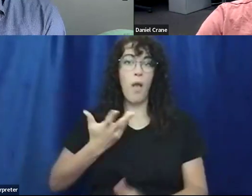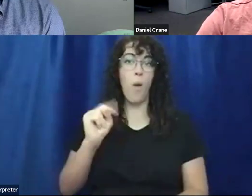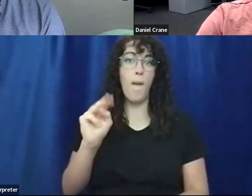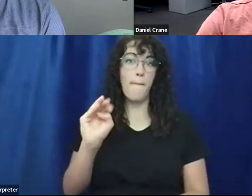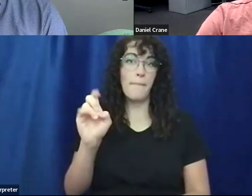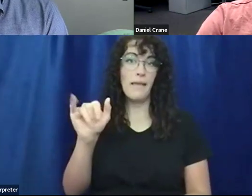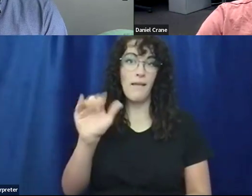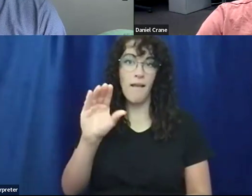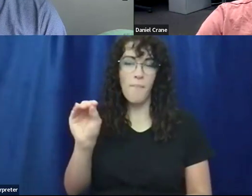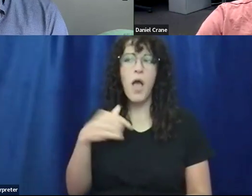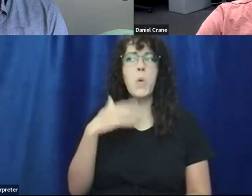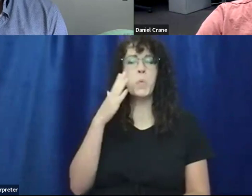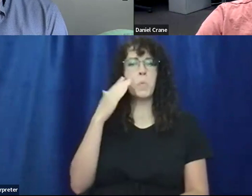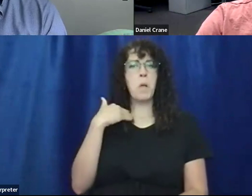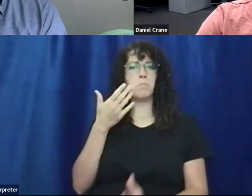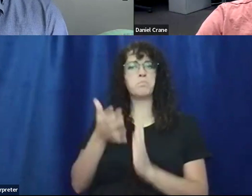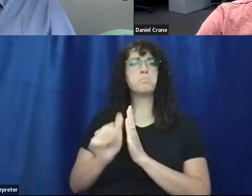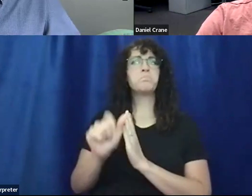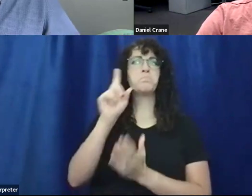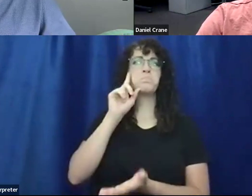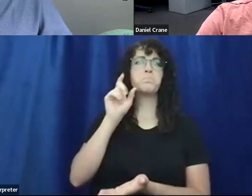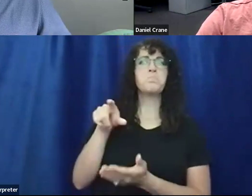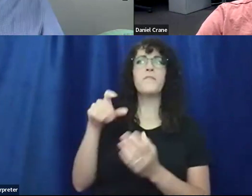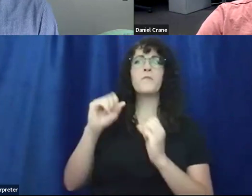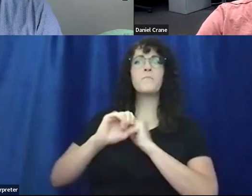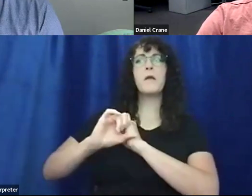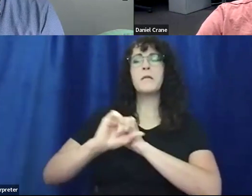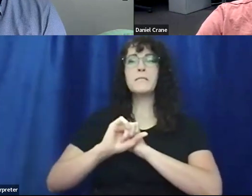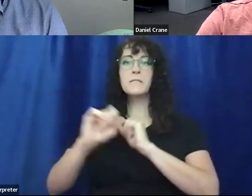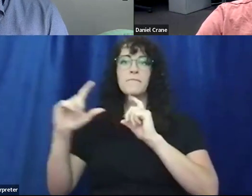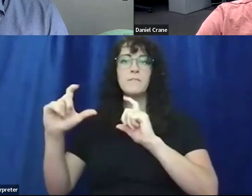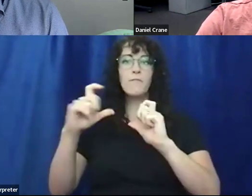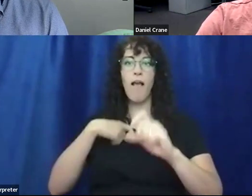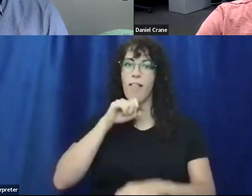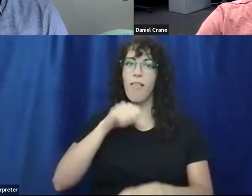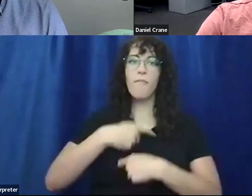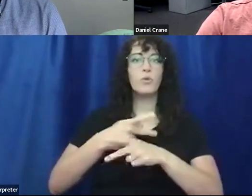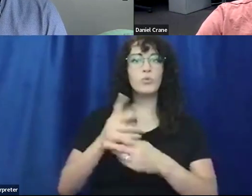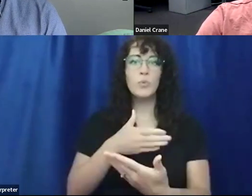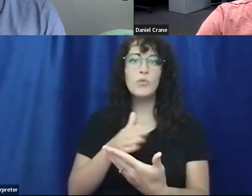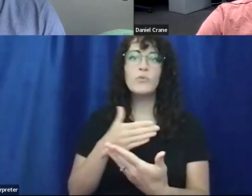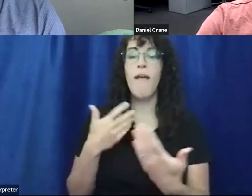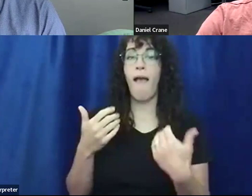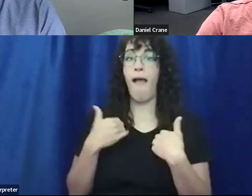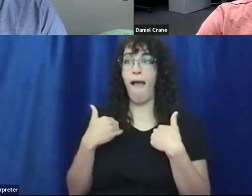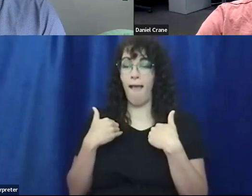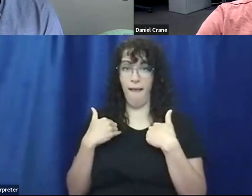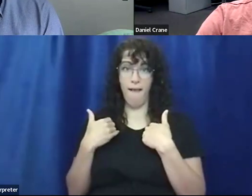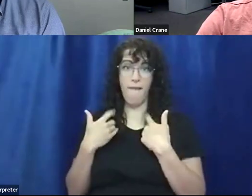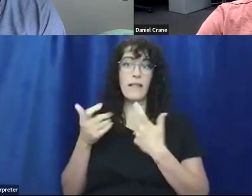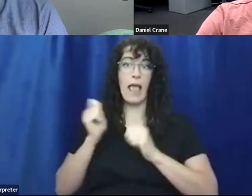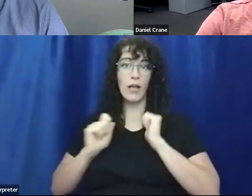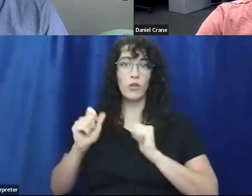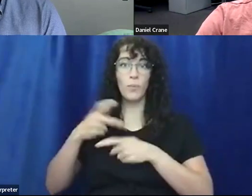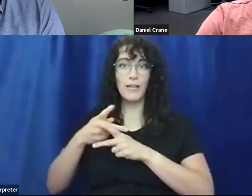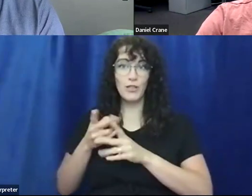eye for marketing. I knew I always had an eye for photography. I loved producing music. I had a, you know, active production career in the